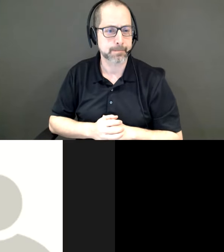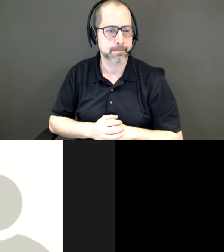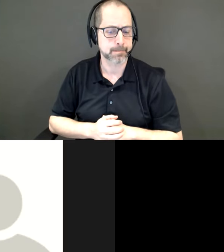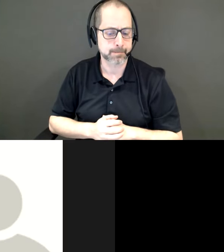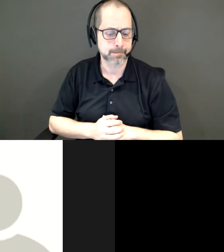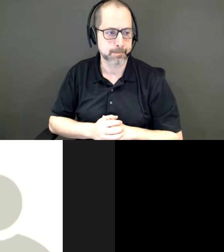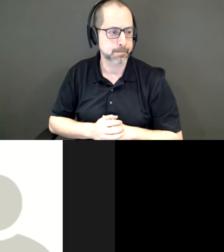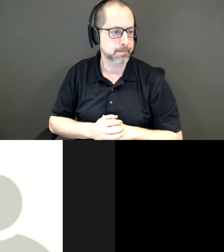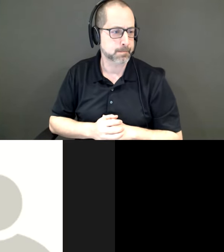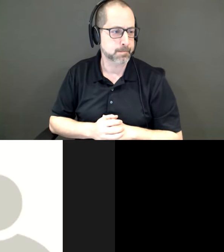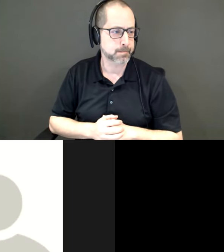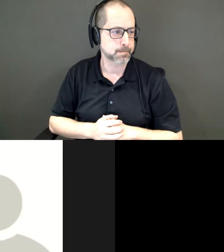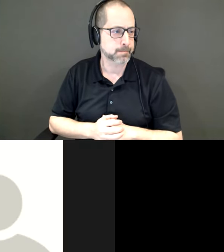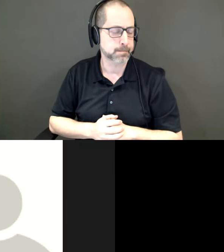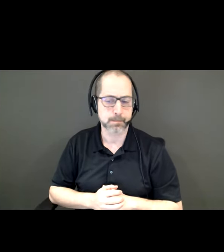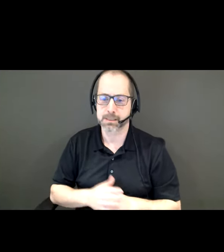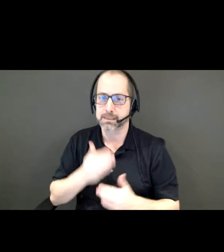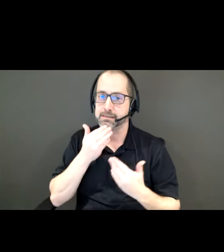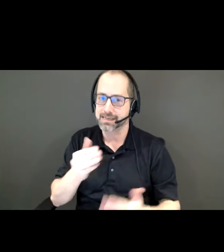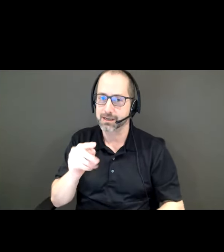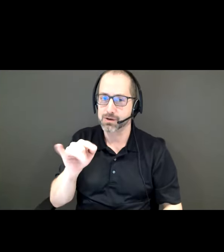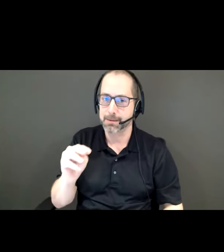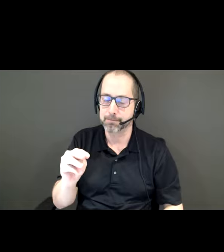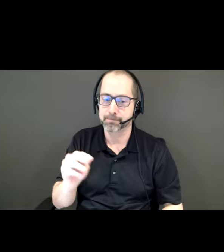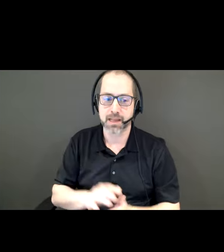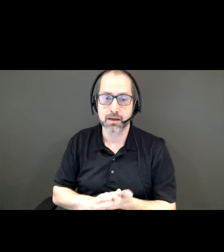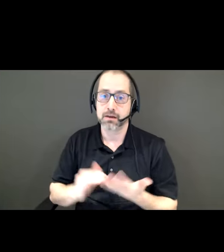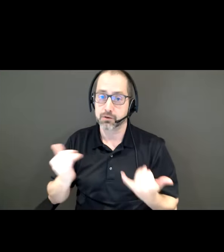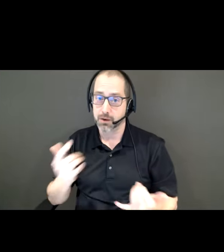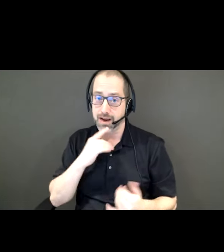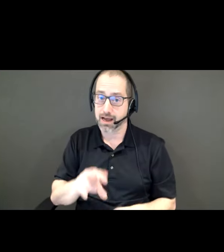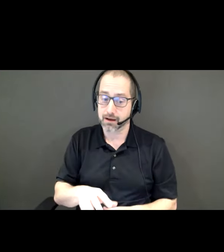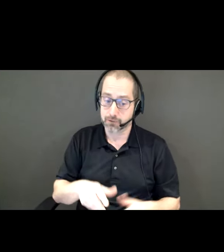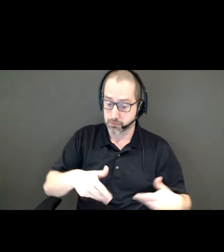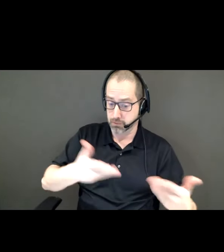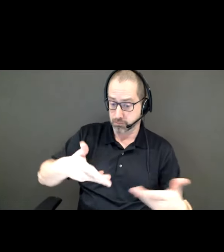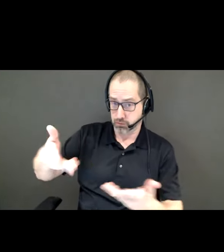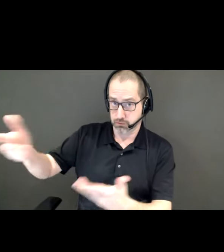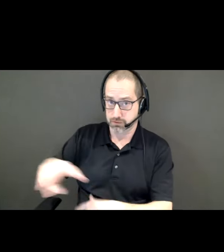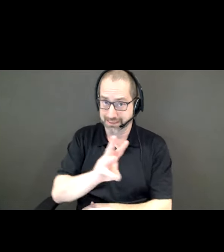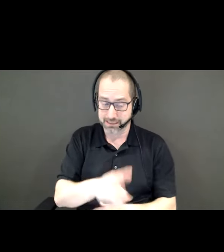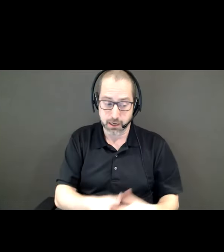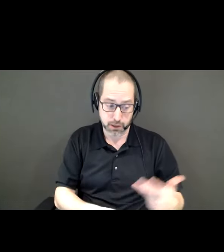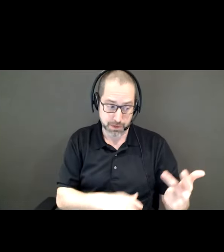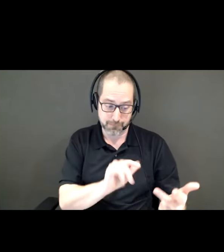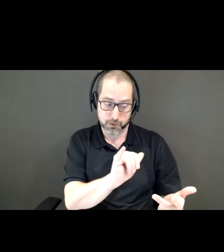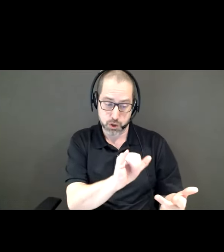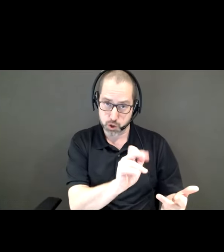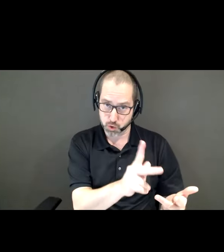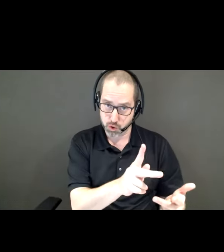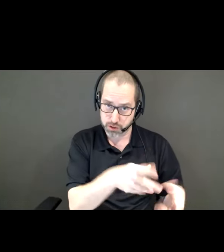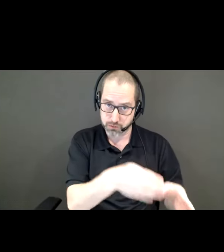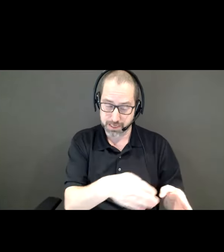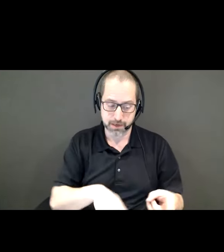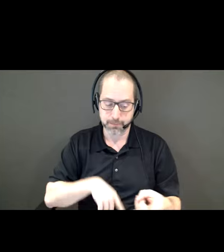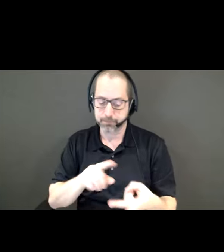Thanks, Tim. So we're going to hear about six different proposals today, three for the York Street intersection and three for the Simcoe